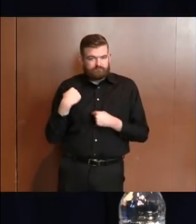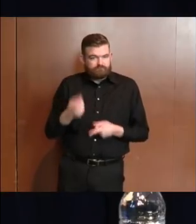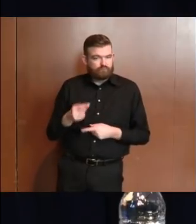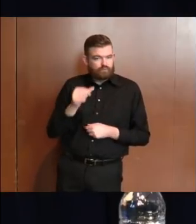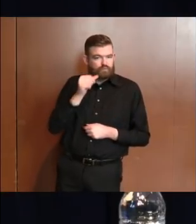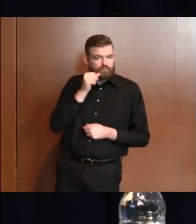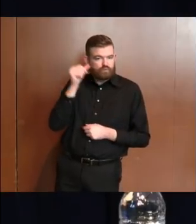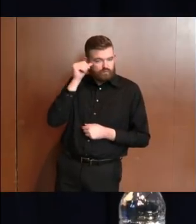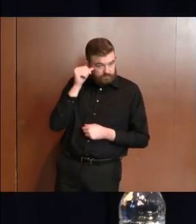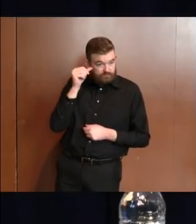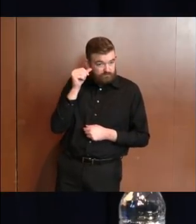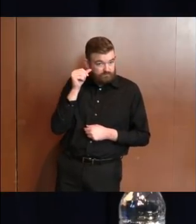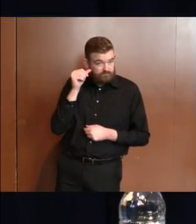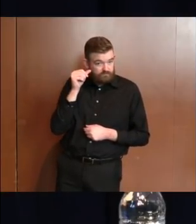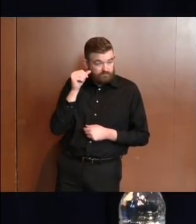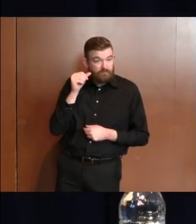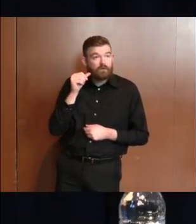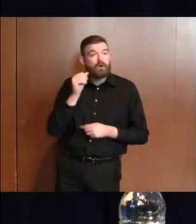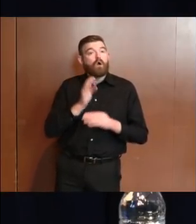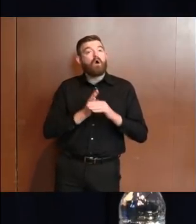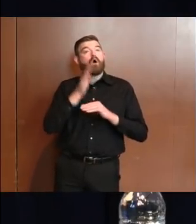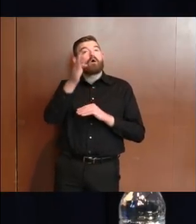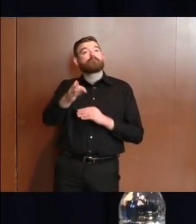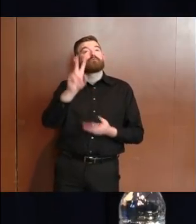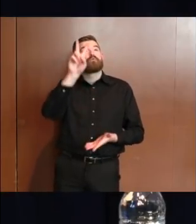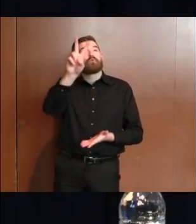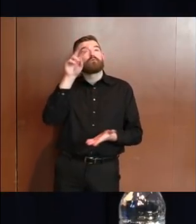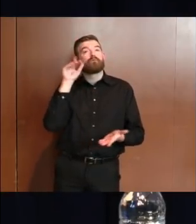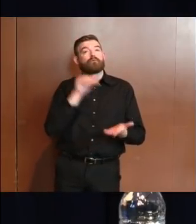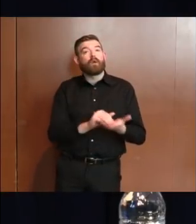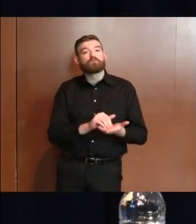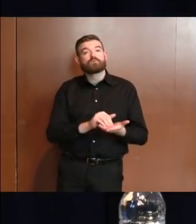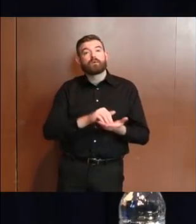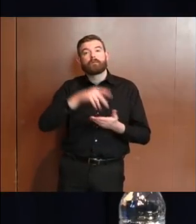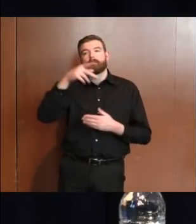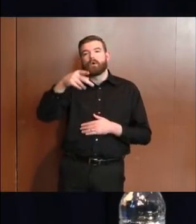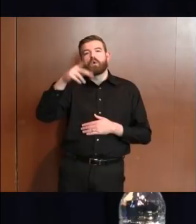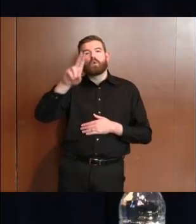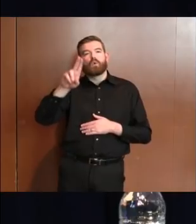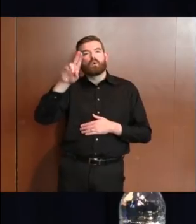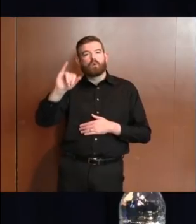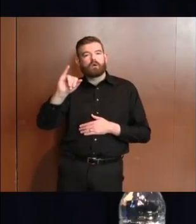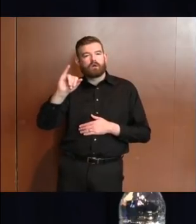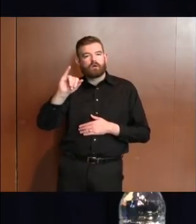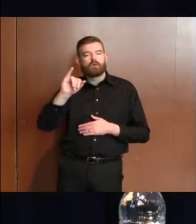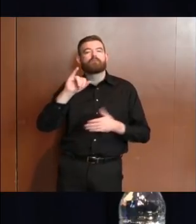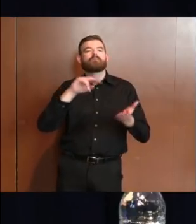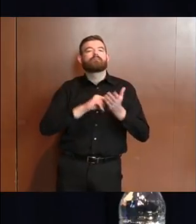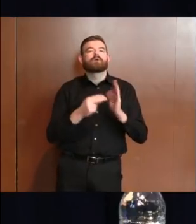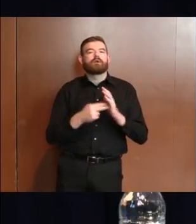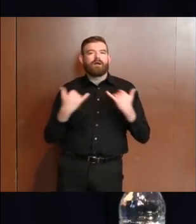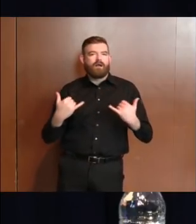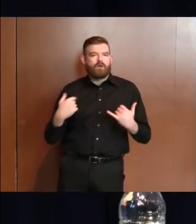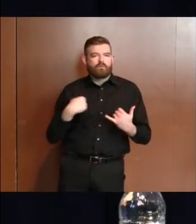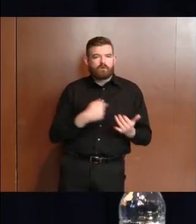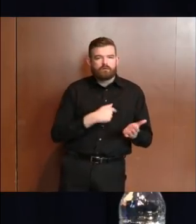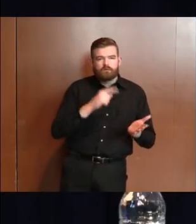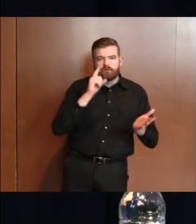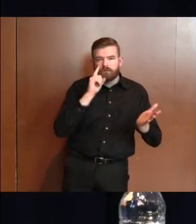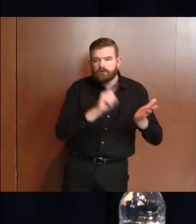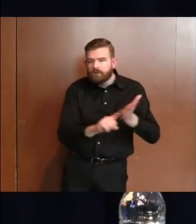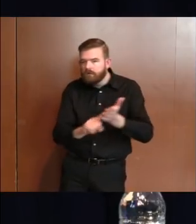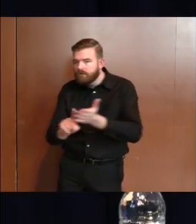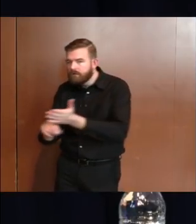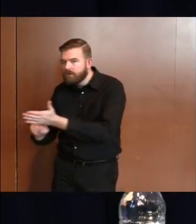over 2,000 PUIs or persons under investigations awaiting test results.